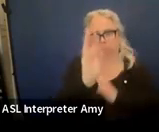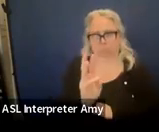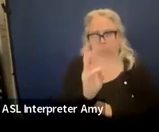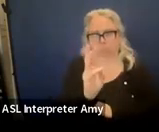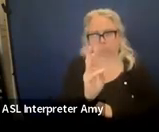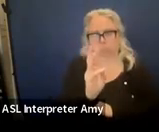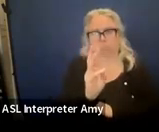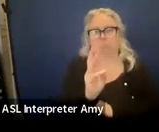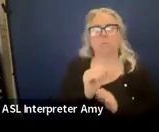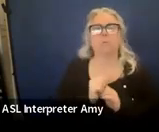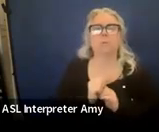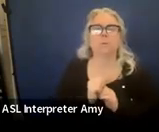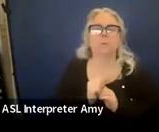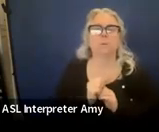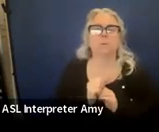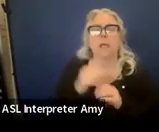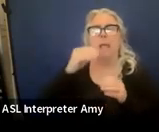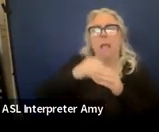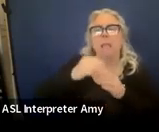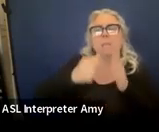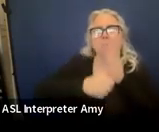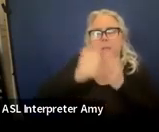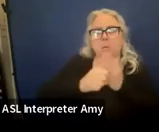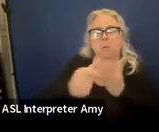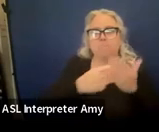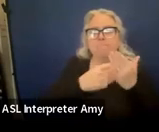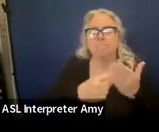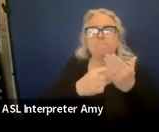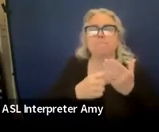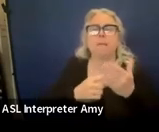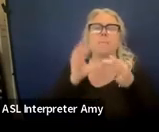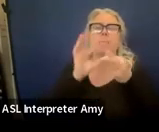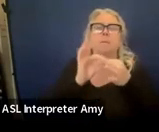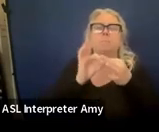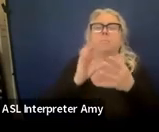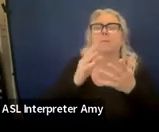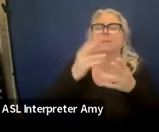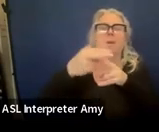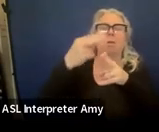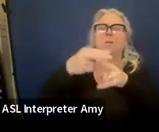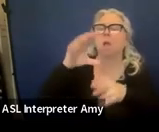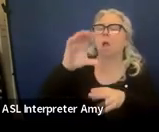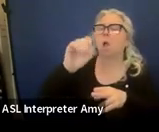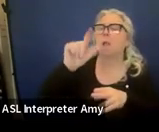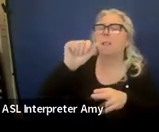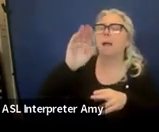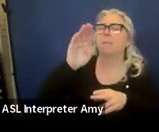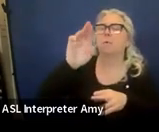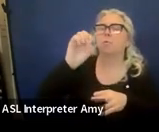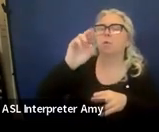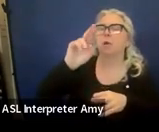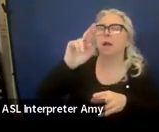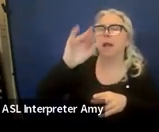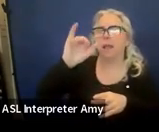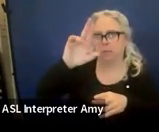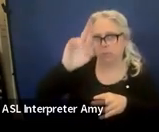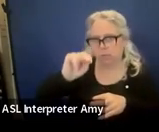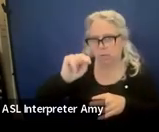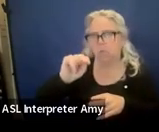we, in the procedural manual, talks about calling it a collaboration, so it doesn't get confused with consultation.